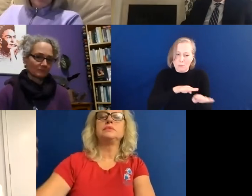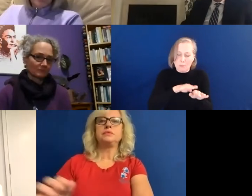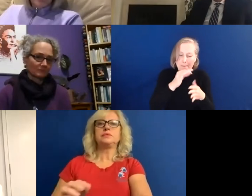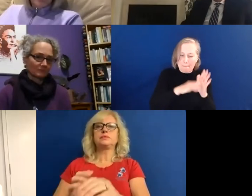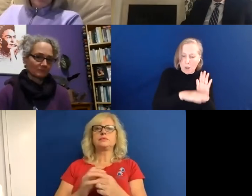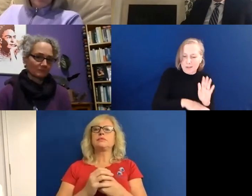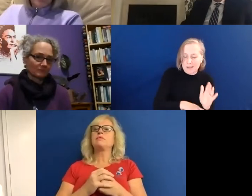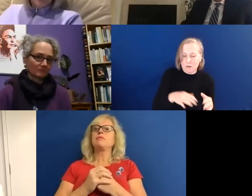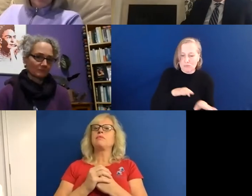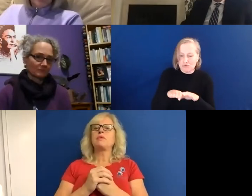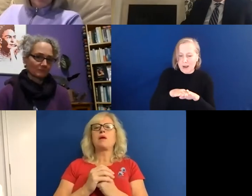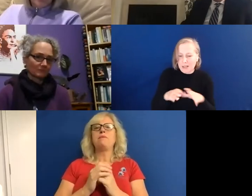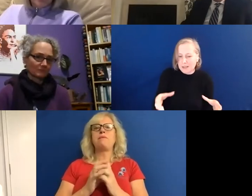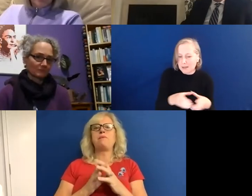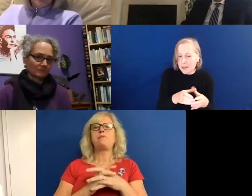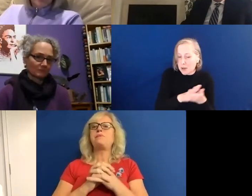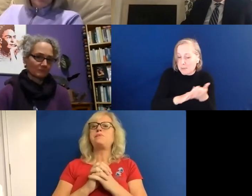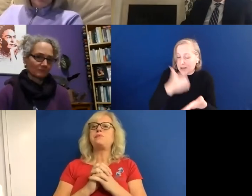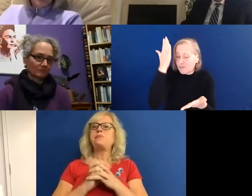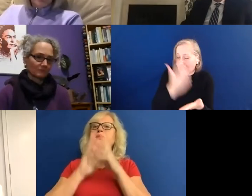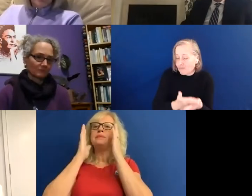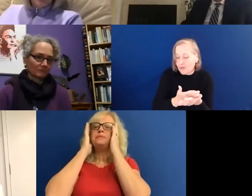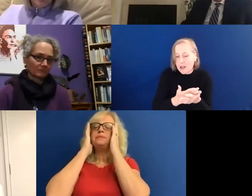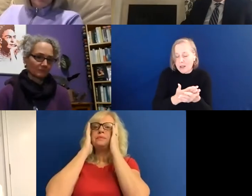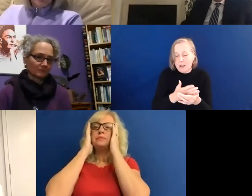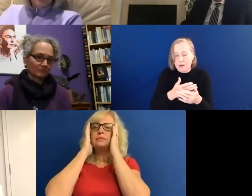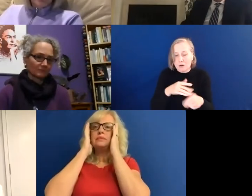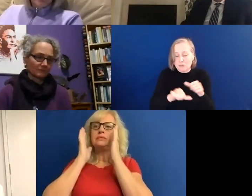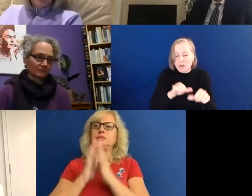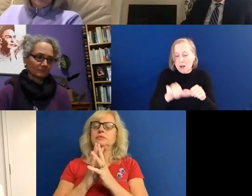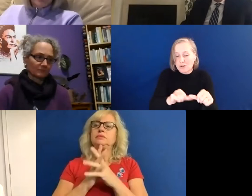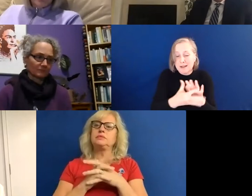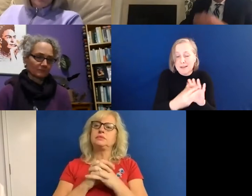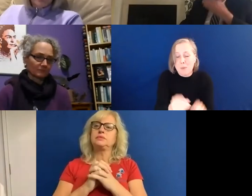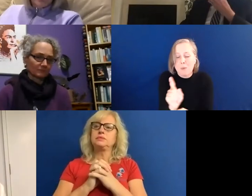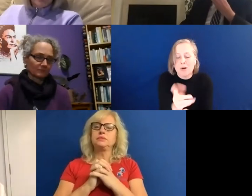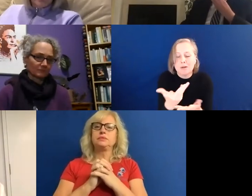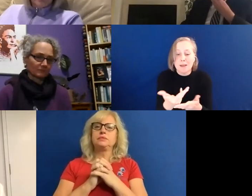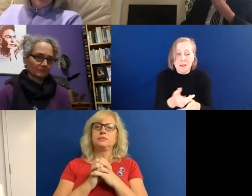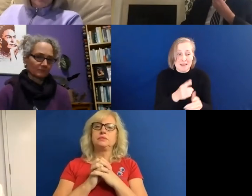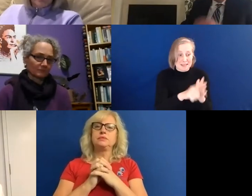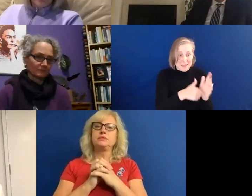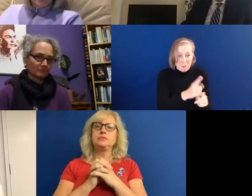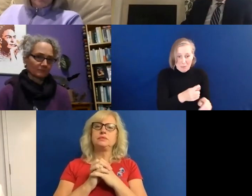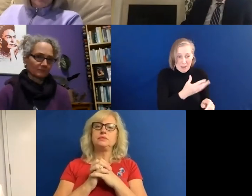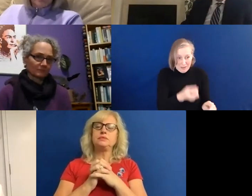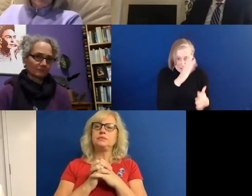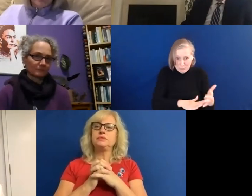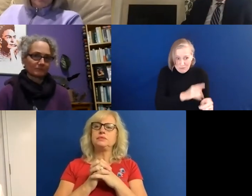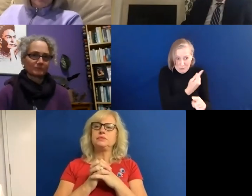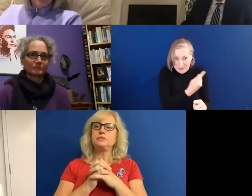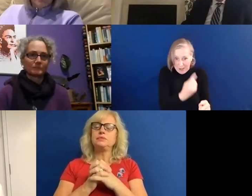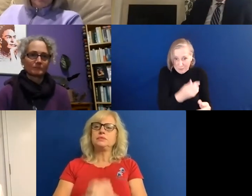building the potential of genuine co-production. For example, disabled people have much valuable experience to contribute from their own day-to-day